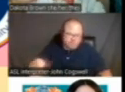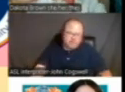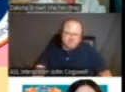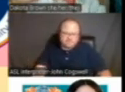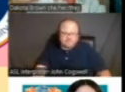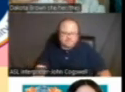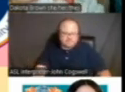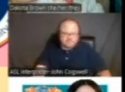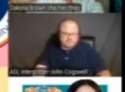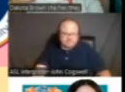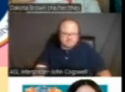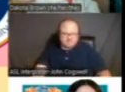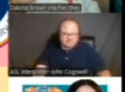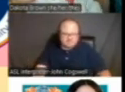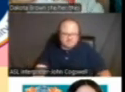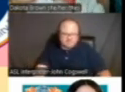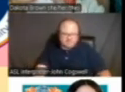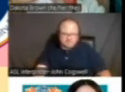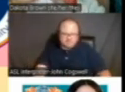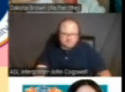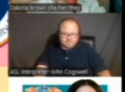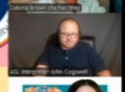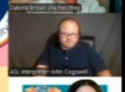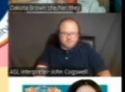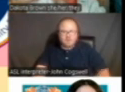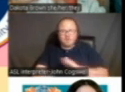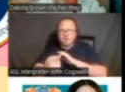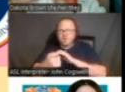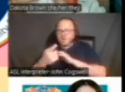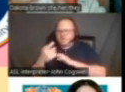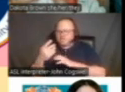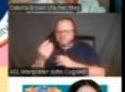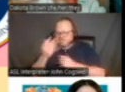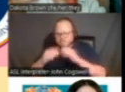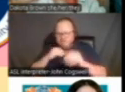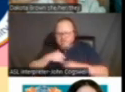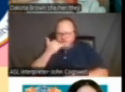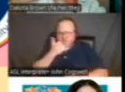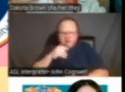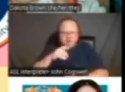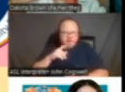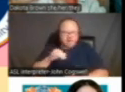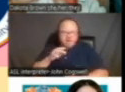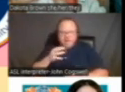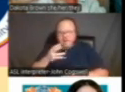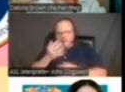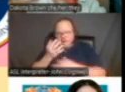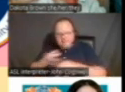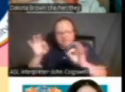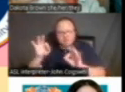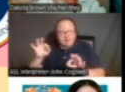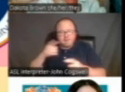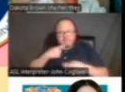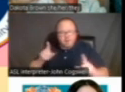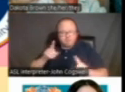do-doots. Now, correct me if I'm wrong, but the Emancipation Proclamation was signed like two